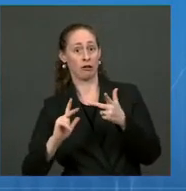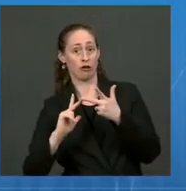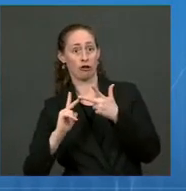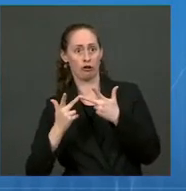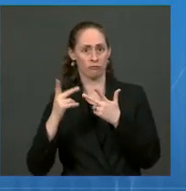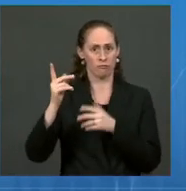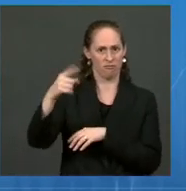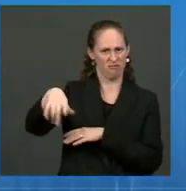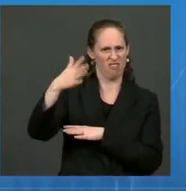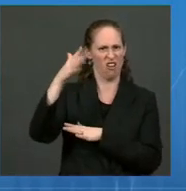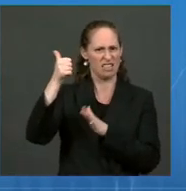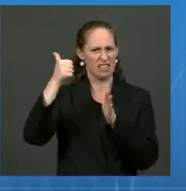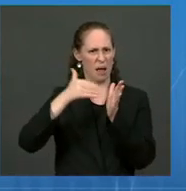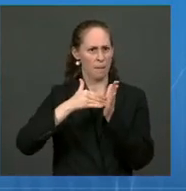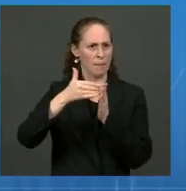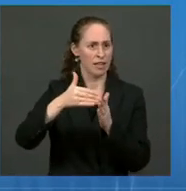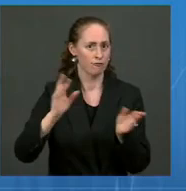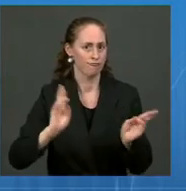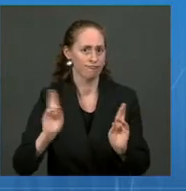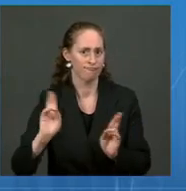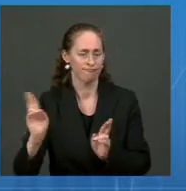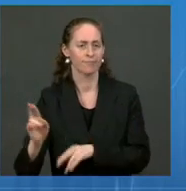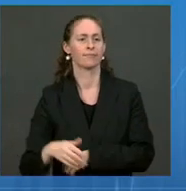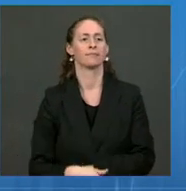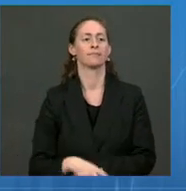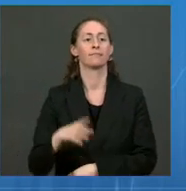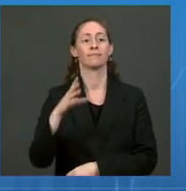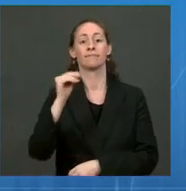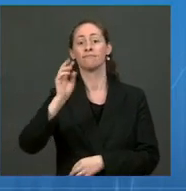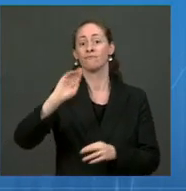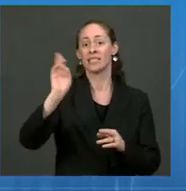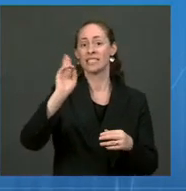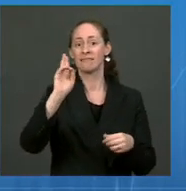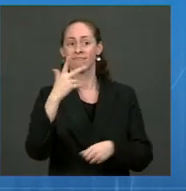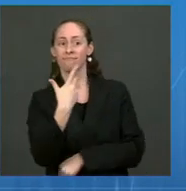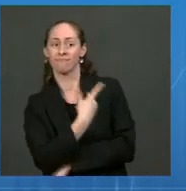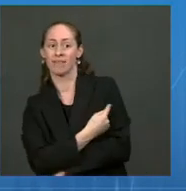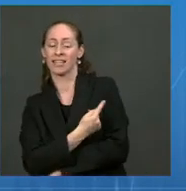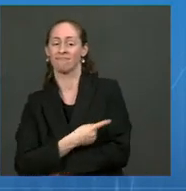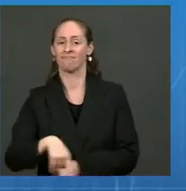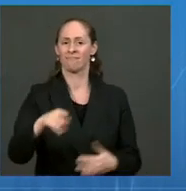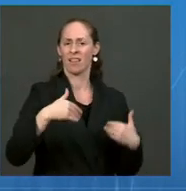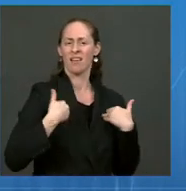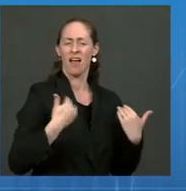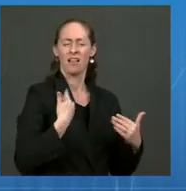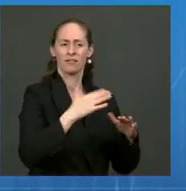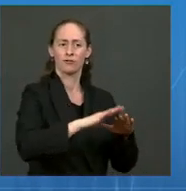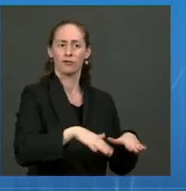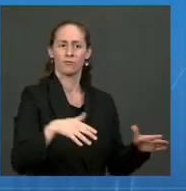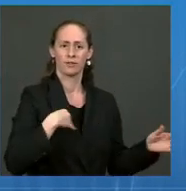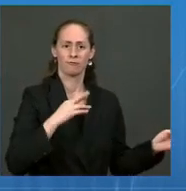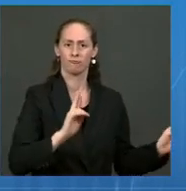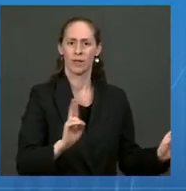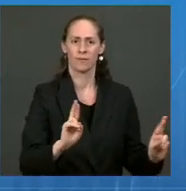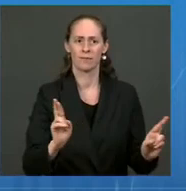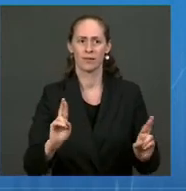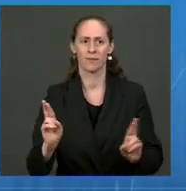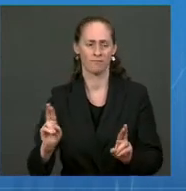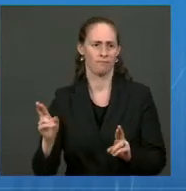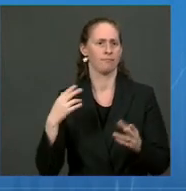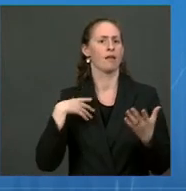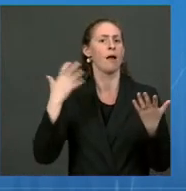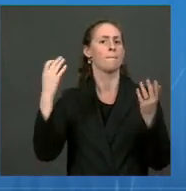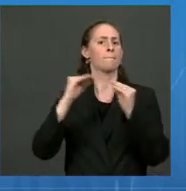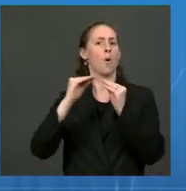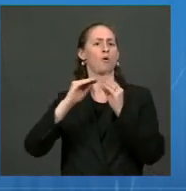to planning for vaccinations for kids age 5 to 11, to increasing at-home testing supply and making tests more